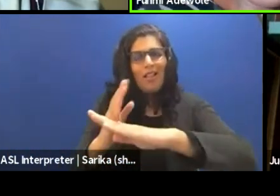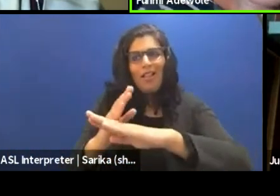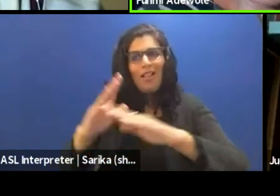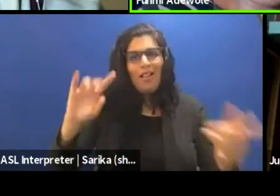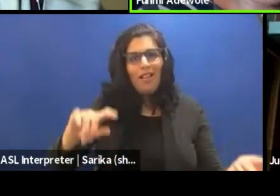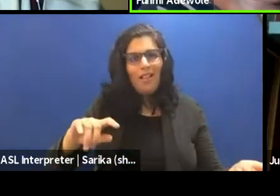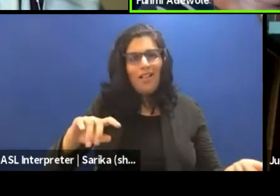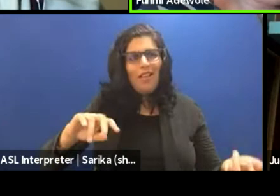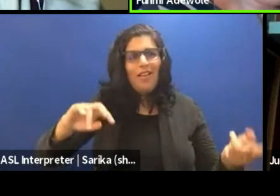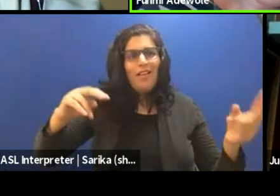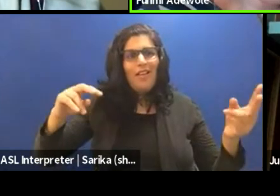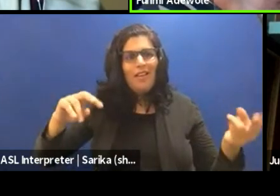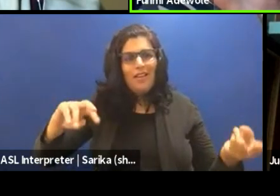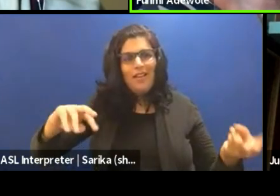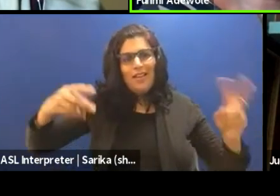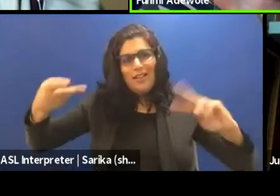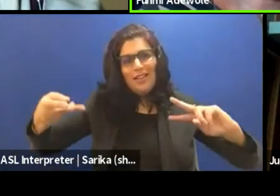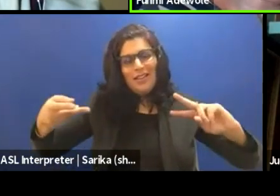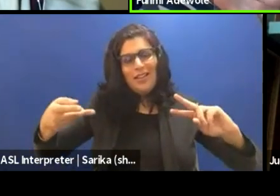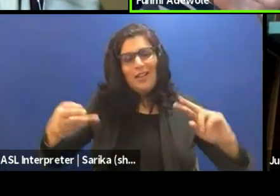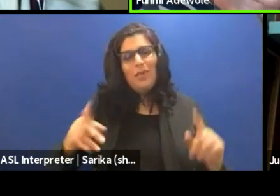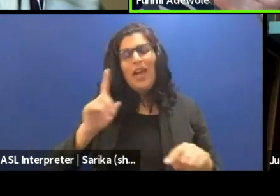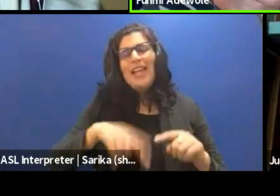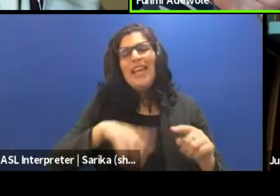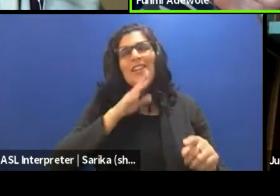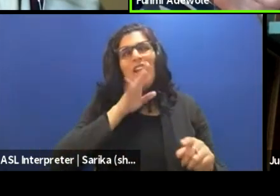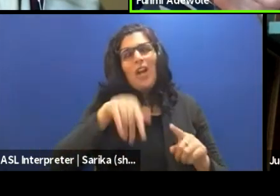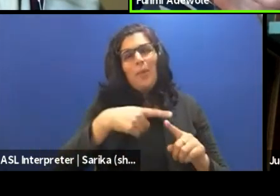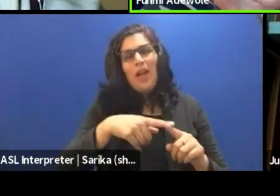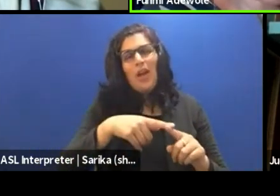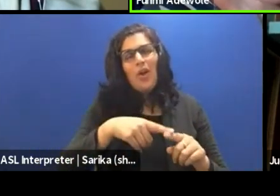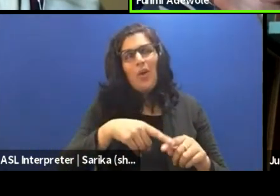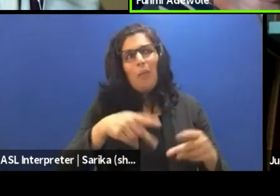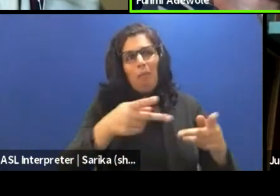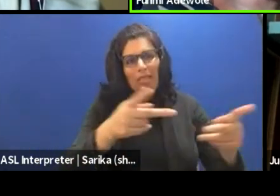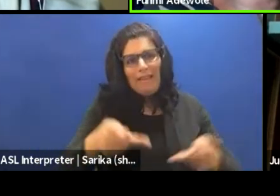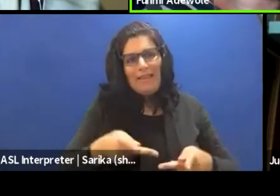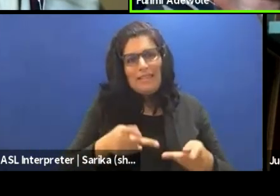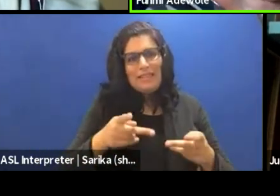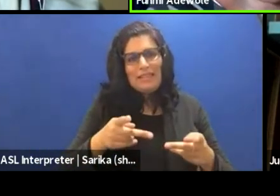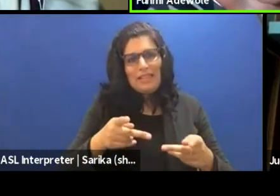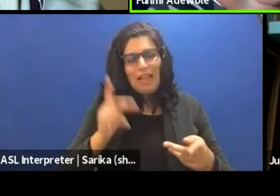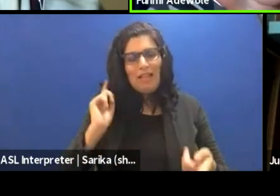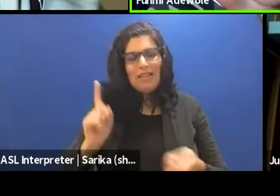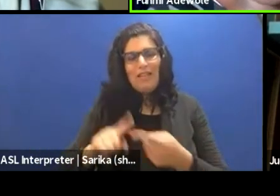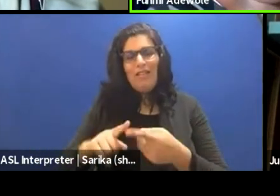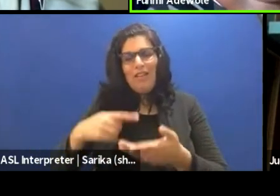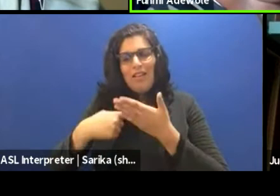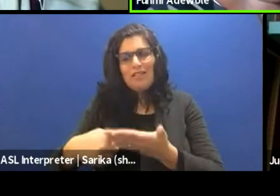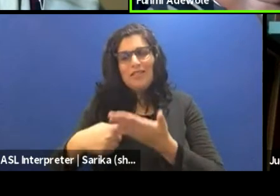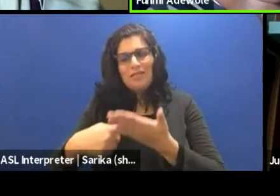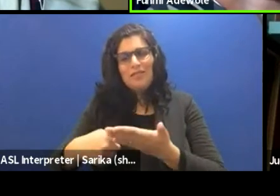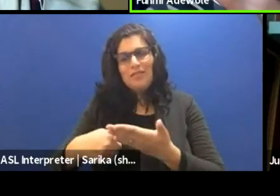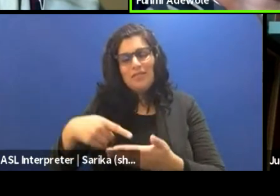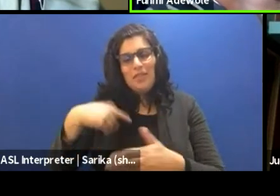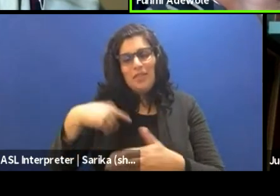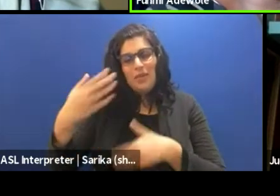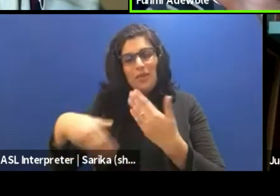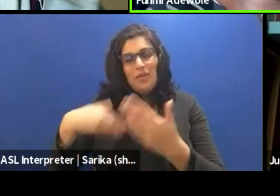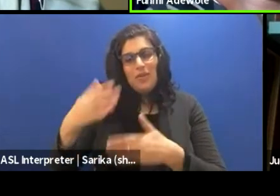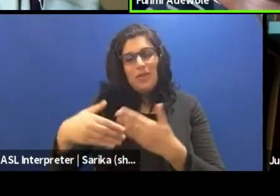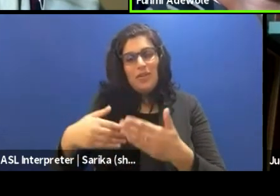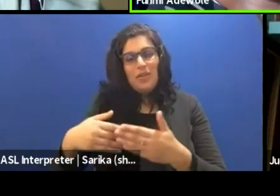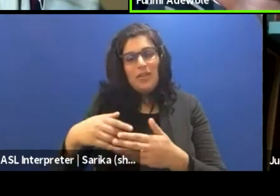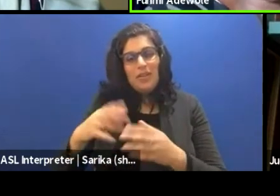talk about geography until I've talked a little bit about process and the importance of process to